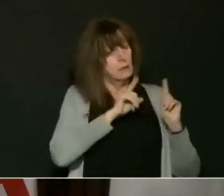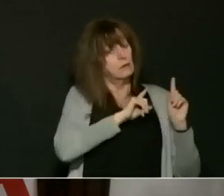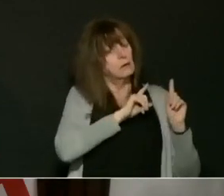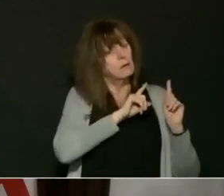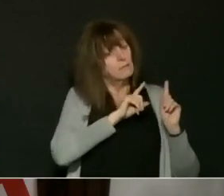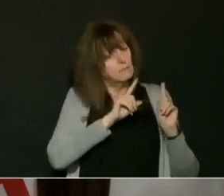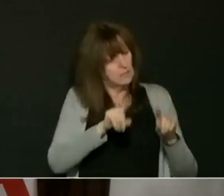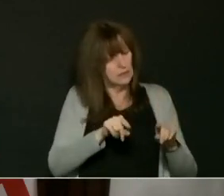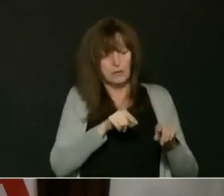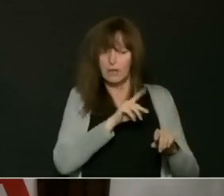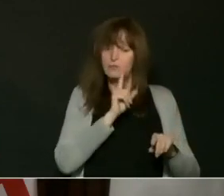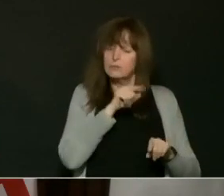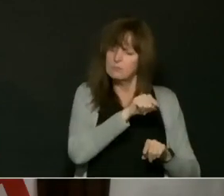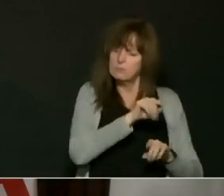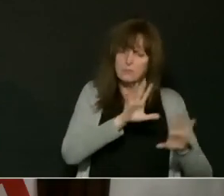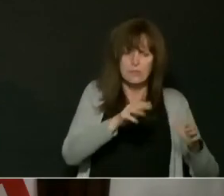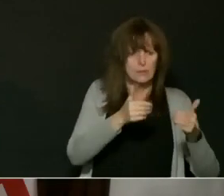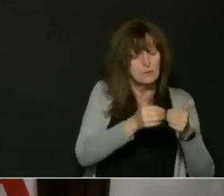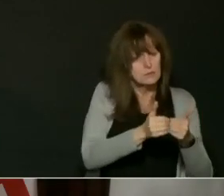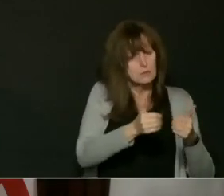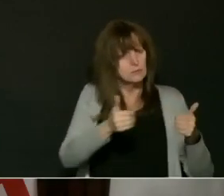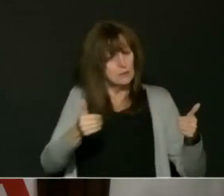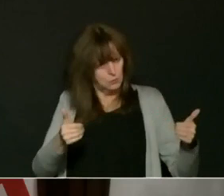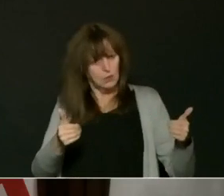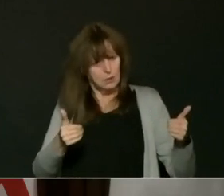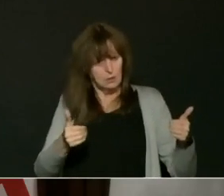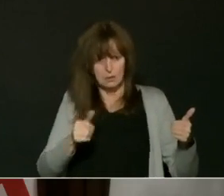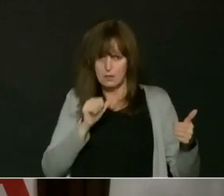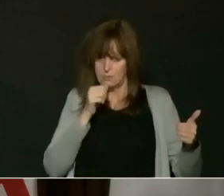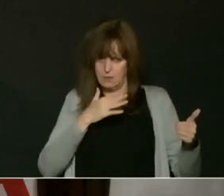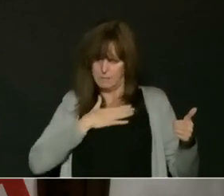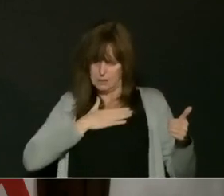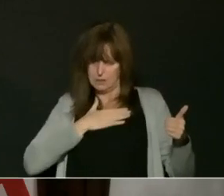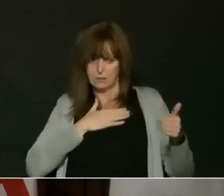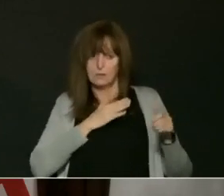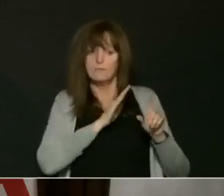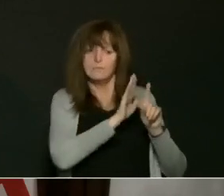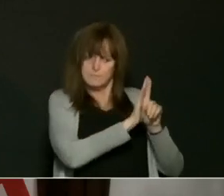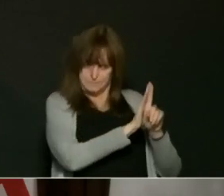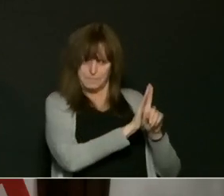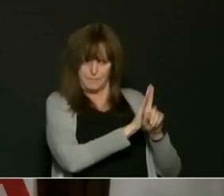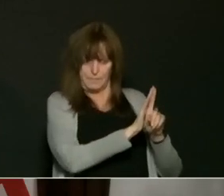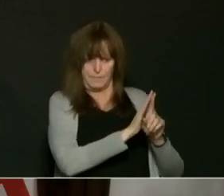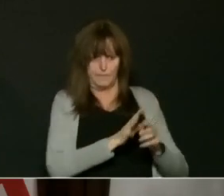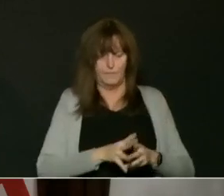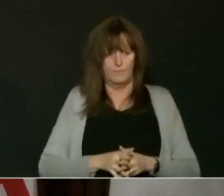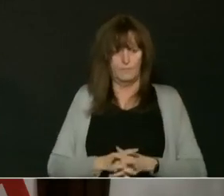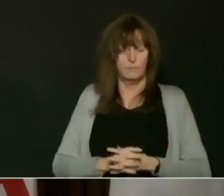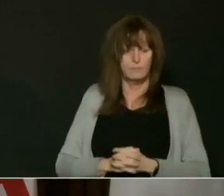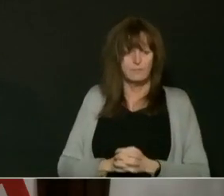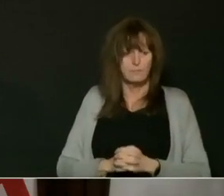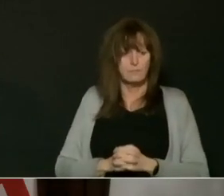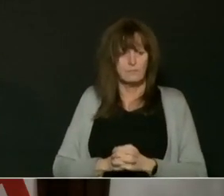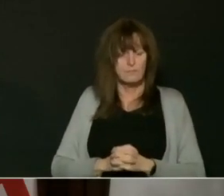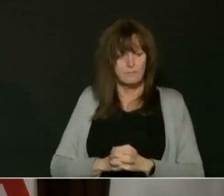it wasn't a directive by by by the chief medical officer health office. Next question.